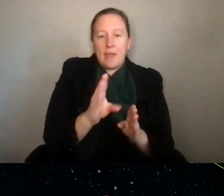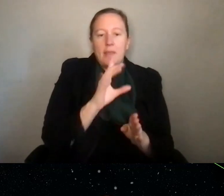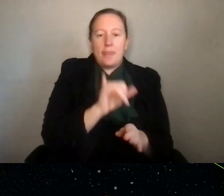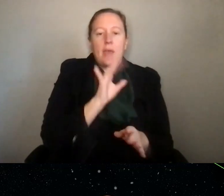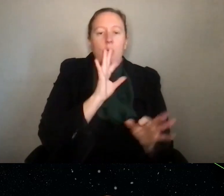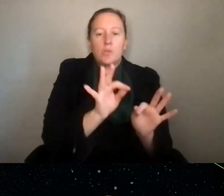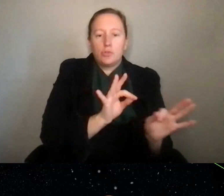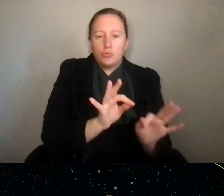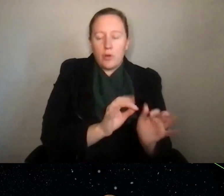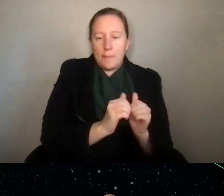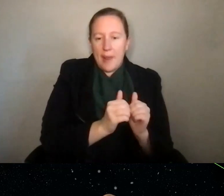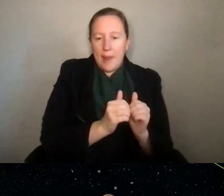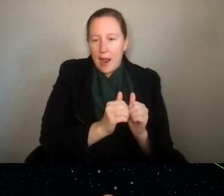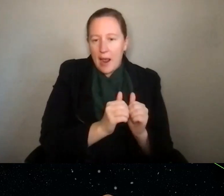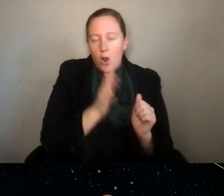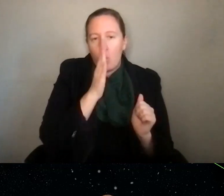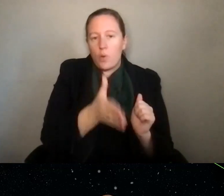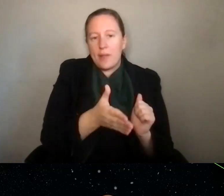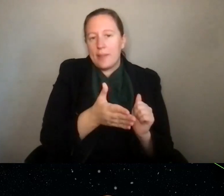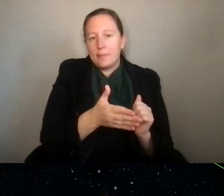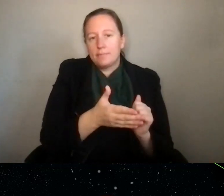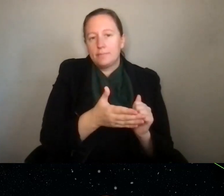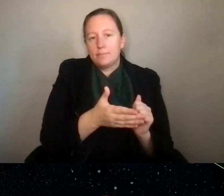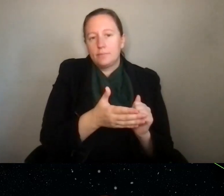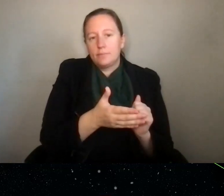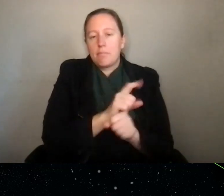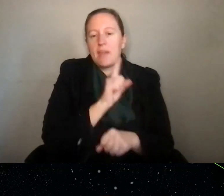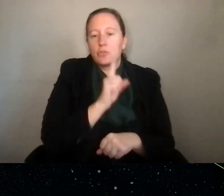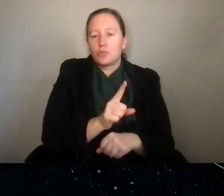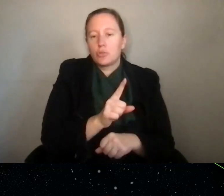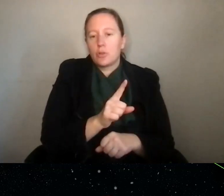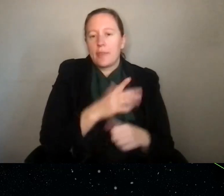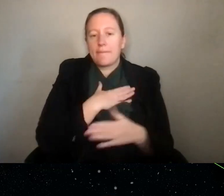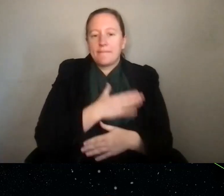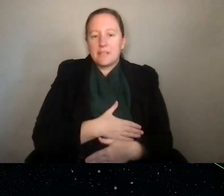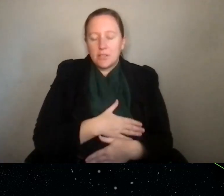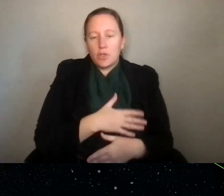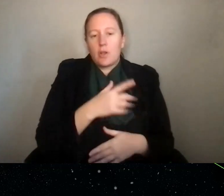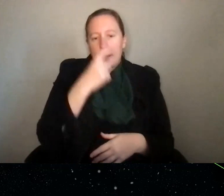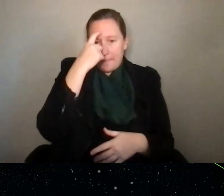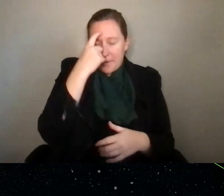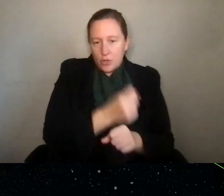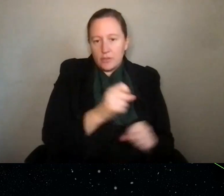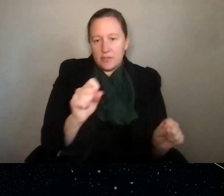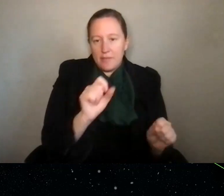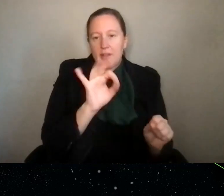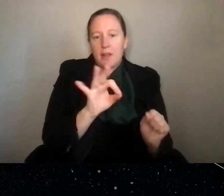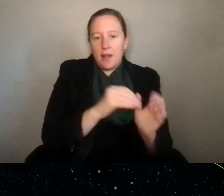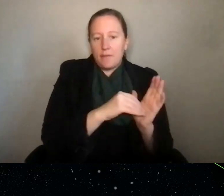how you will ensure the physical and mental safety of students